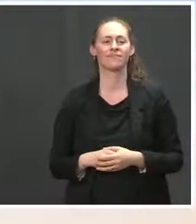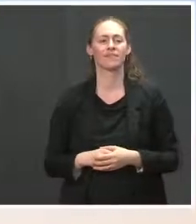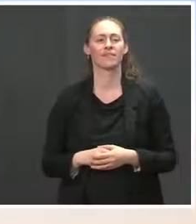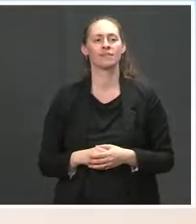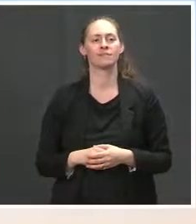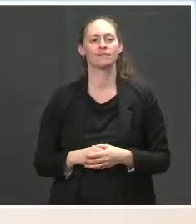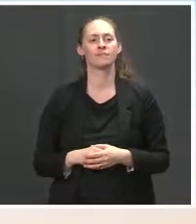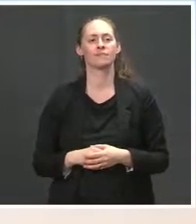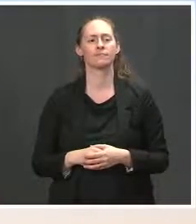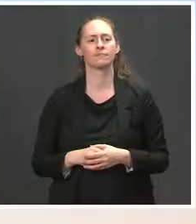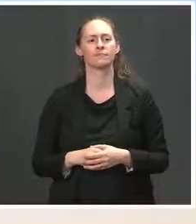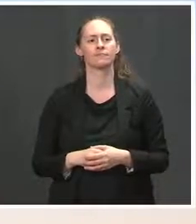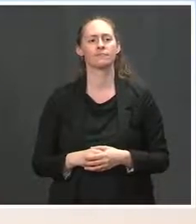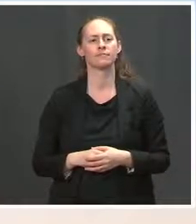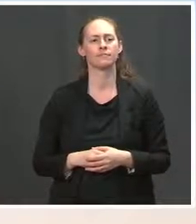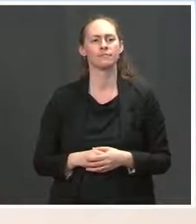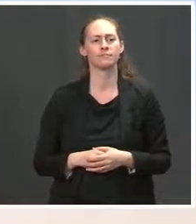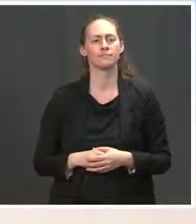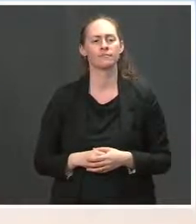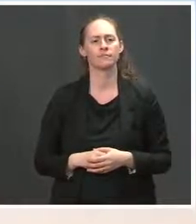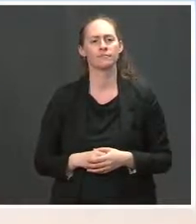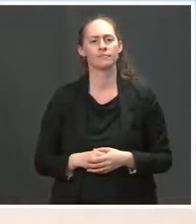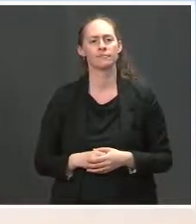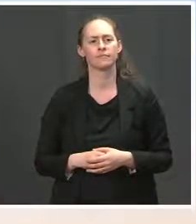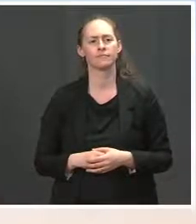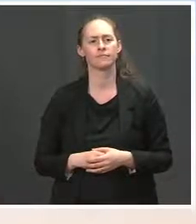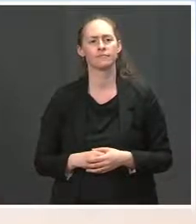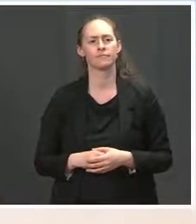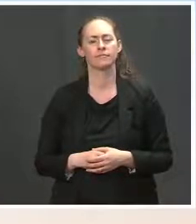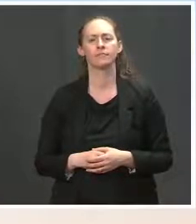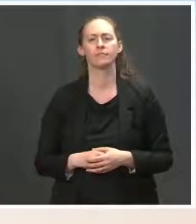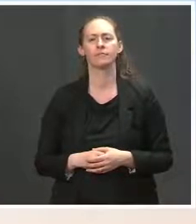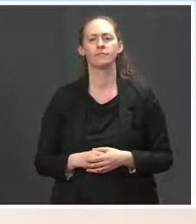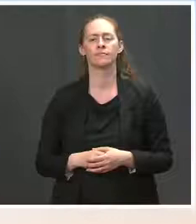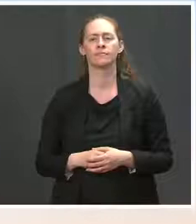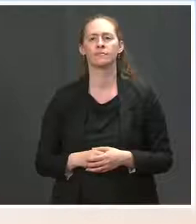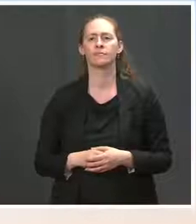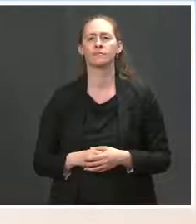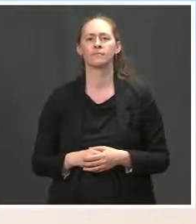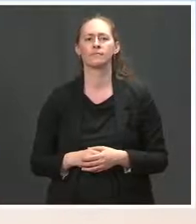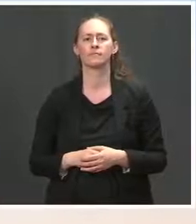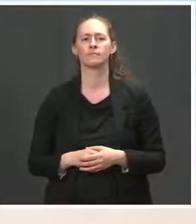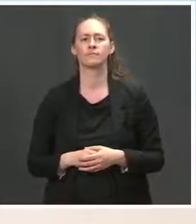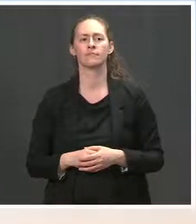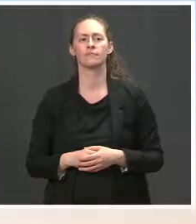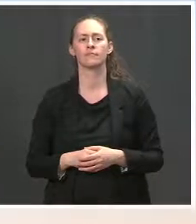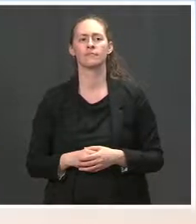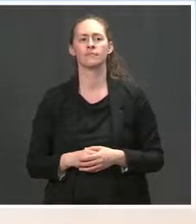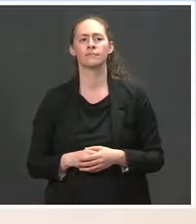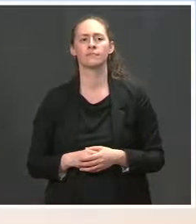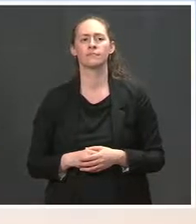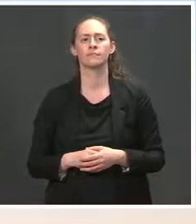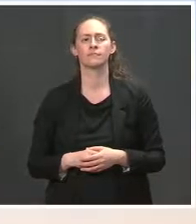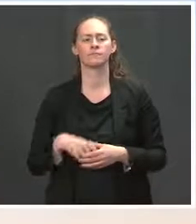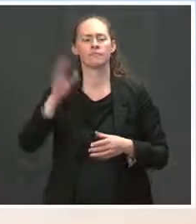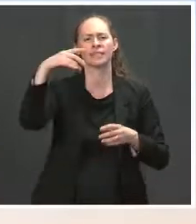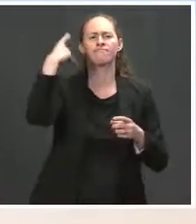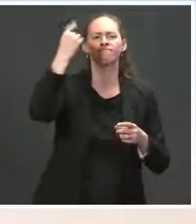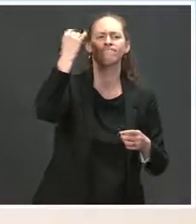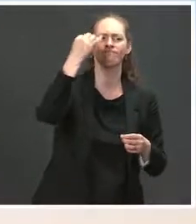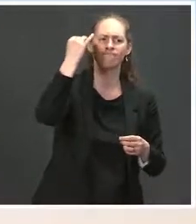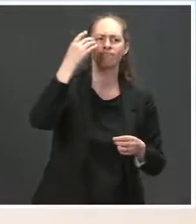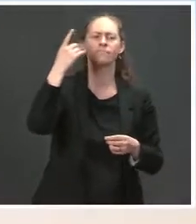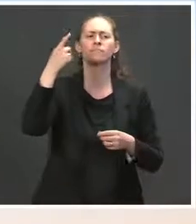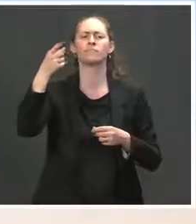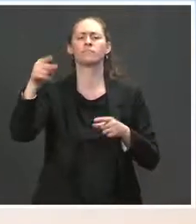the connection between epidemic and the deforestation during this summit. And science shows that about 70 percent of